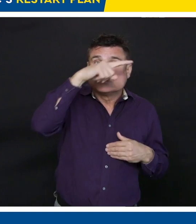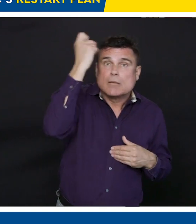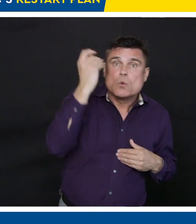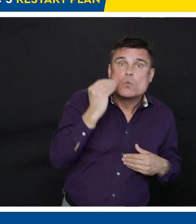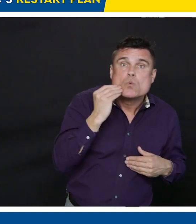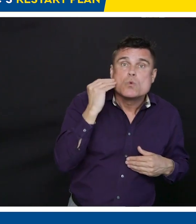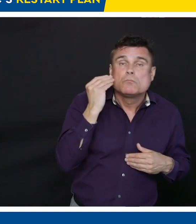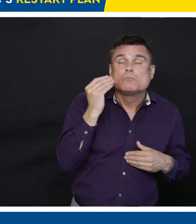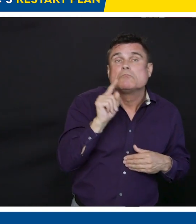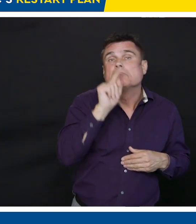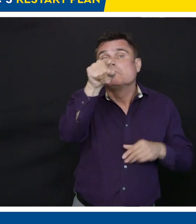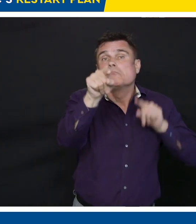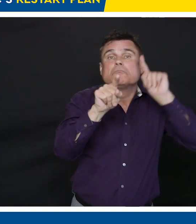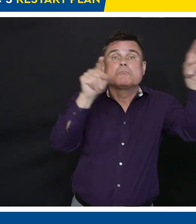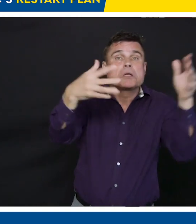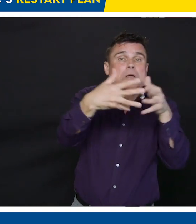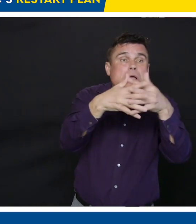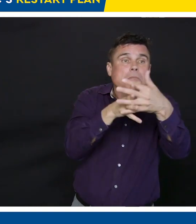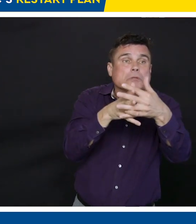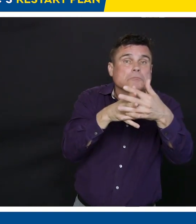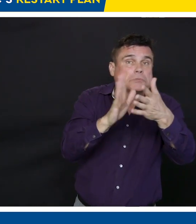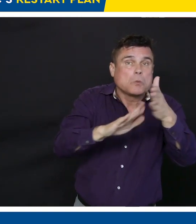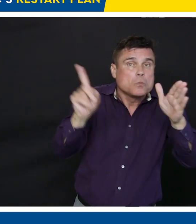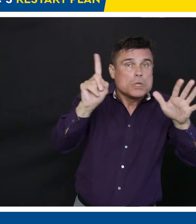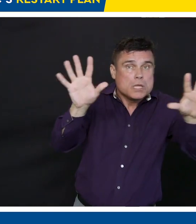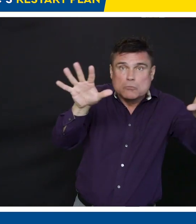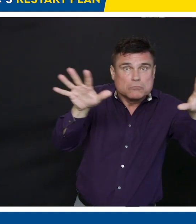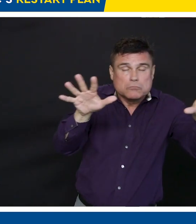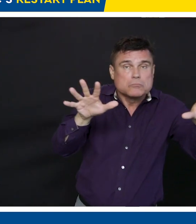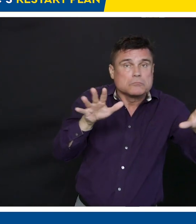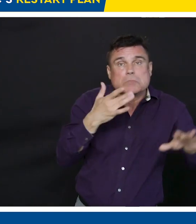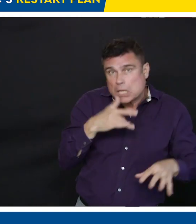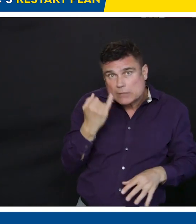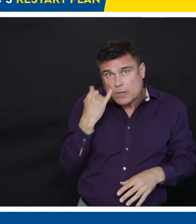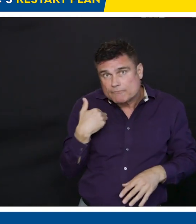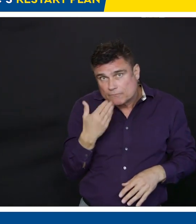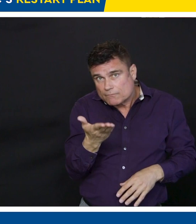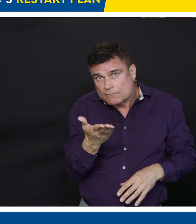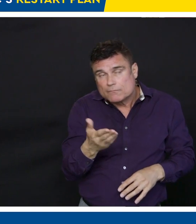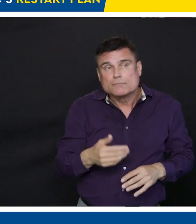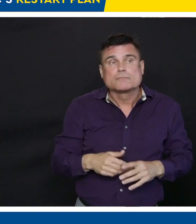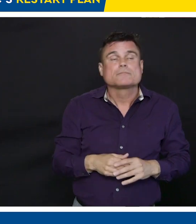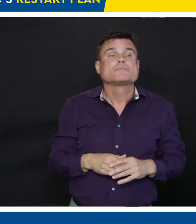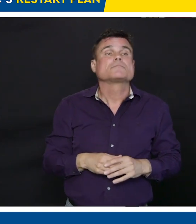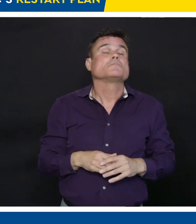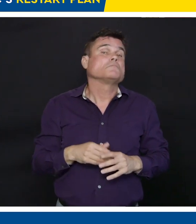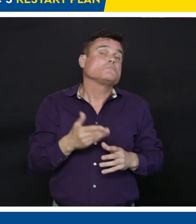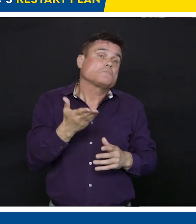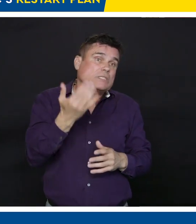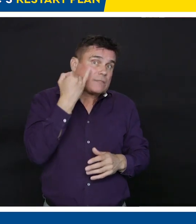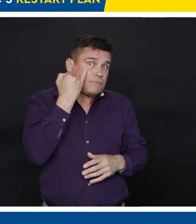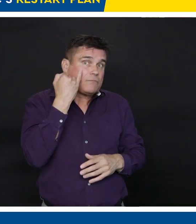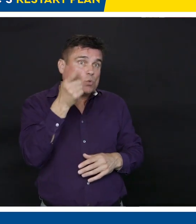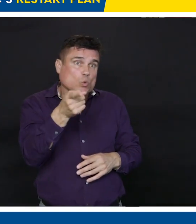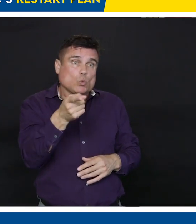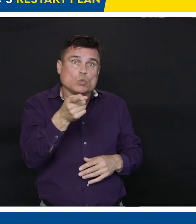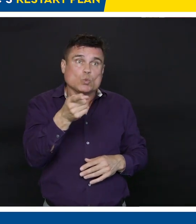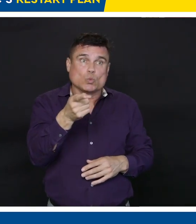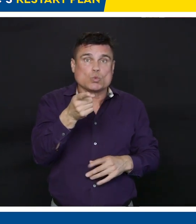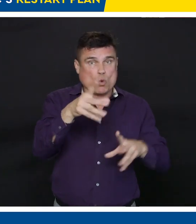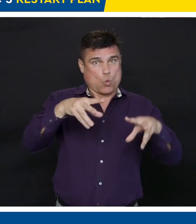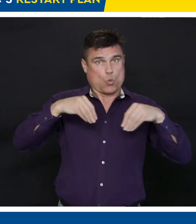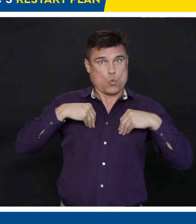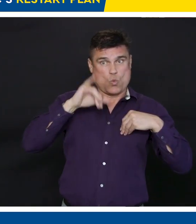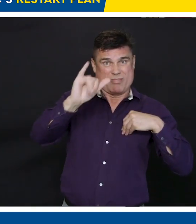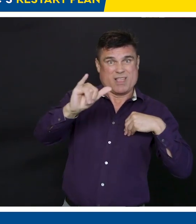a cabin or a cottage, you're a taxpayer. You have property in that community. You have a right to be there. But, again, you also have